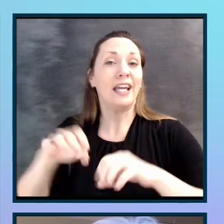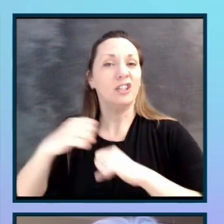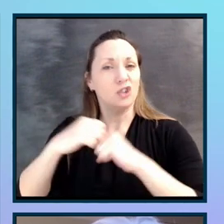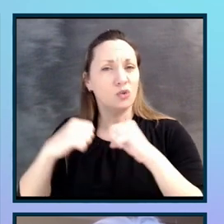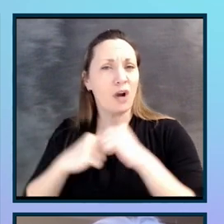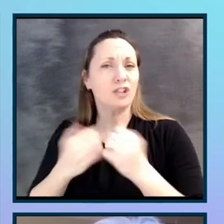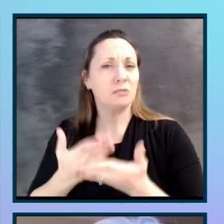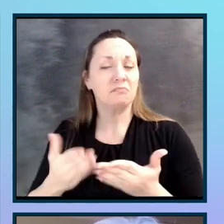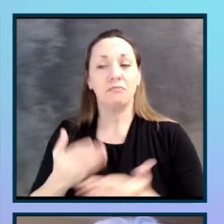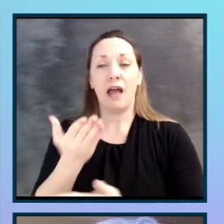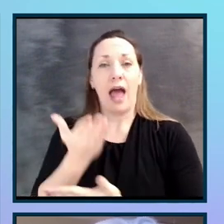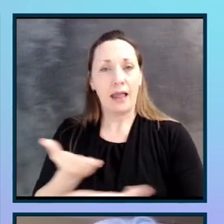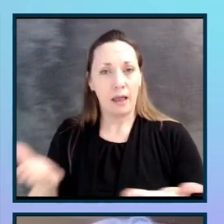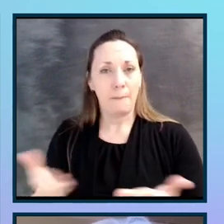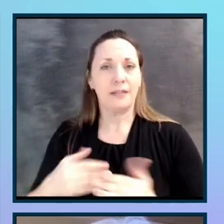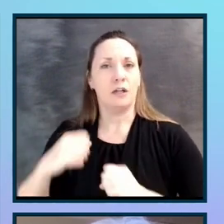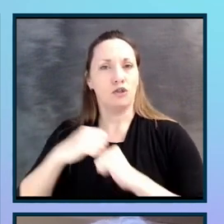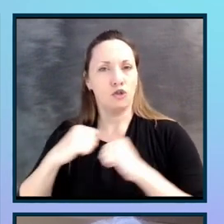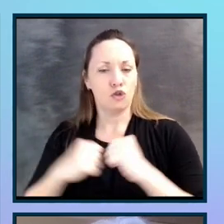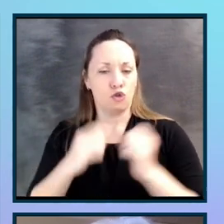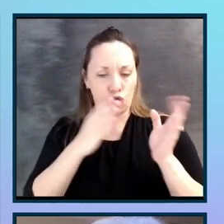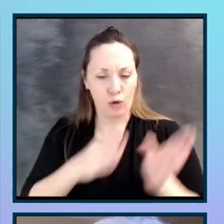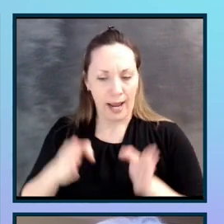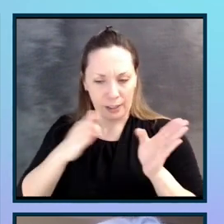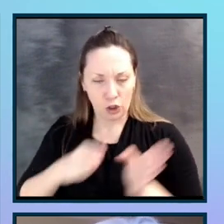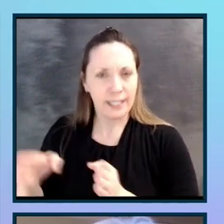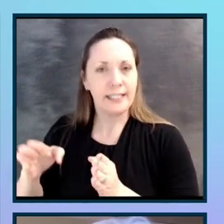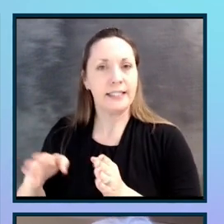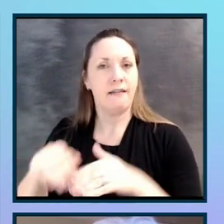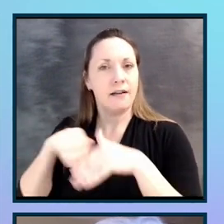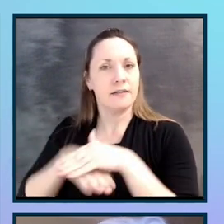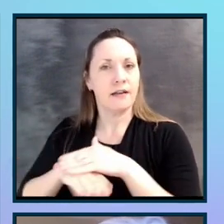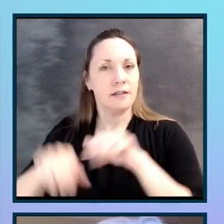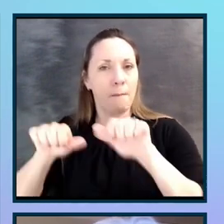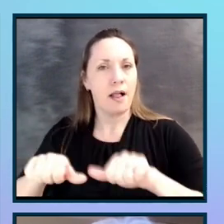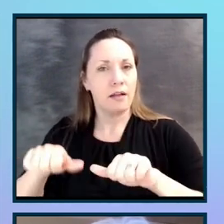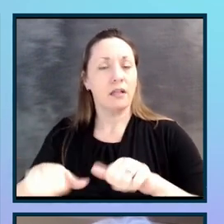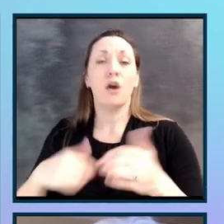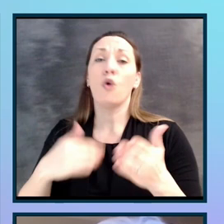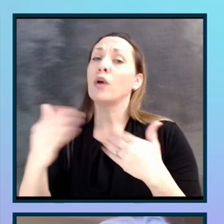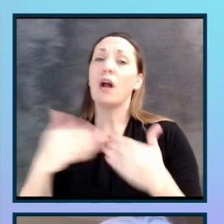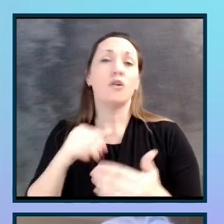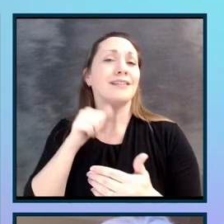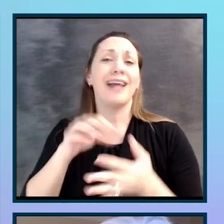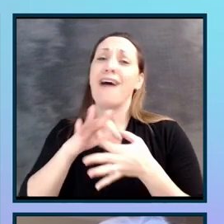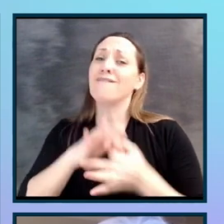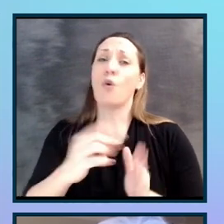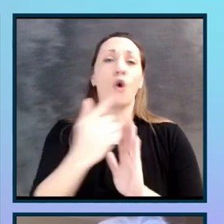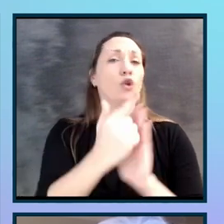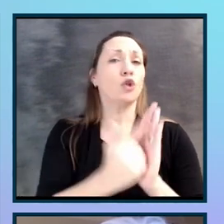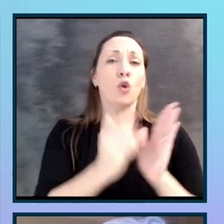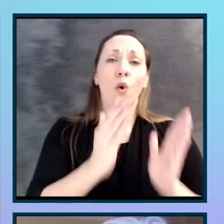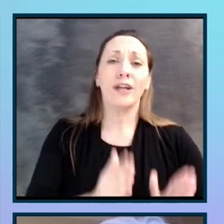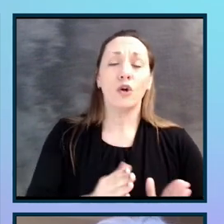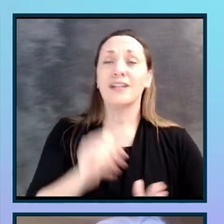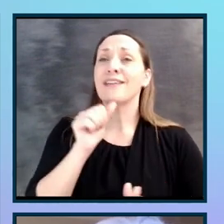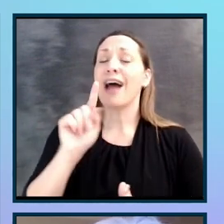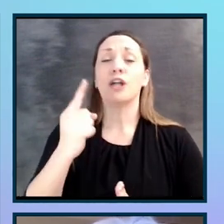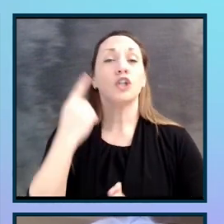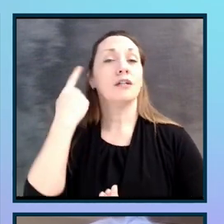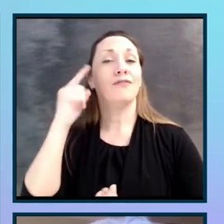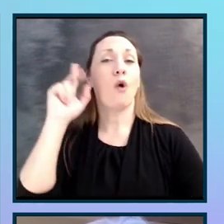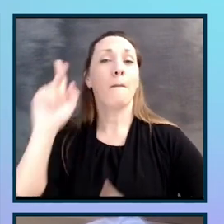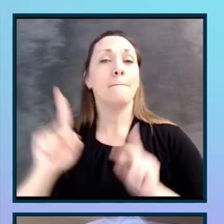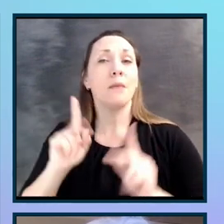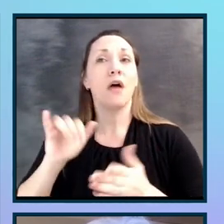strategies for digital accessibility regardless. This is not a talk for lawyers. This is not a talk just for people who might have